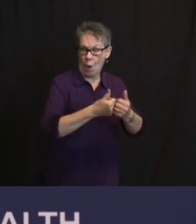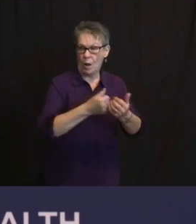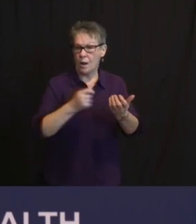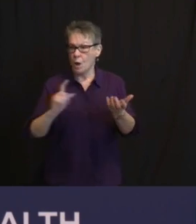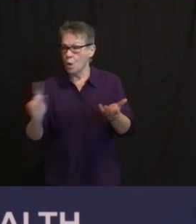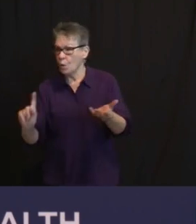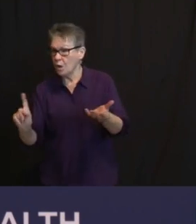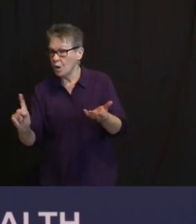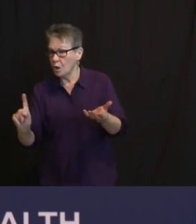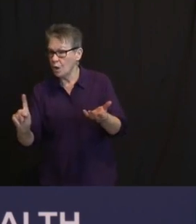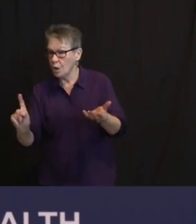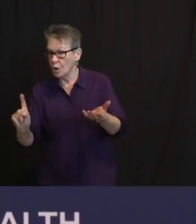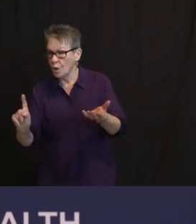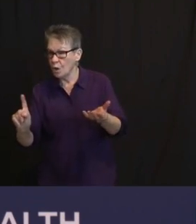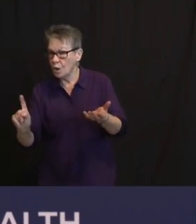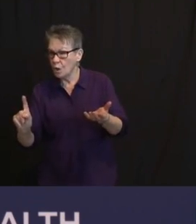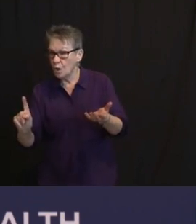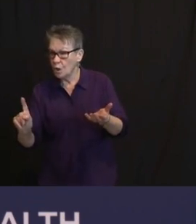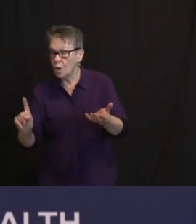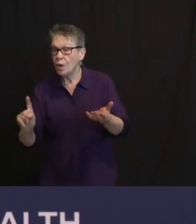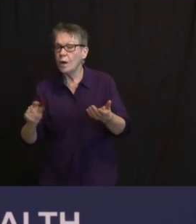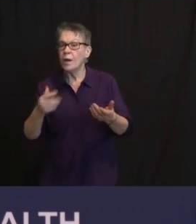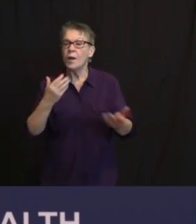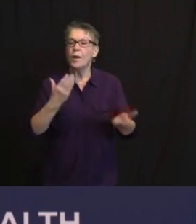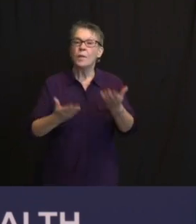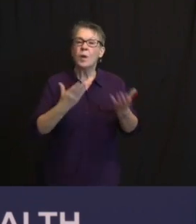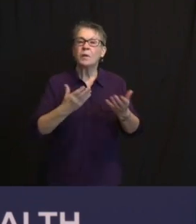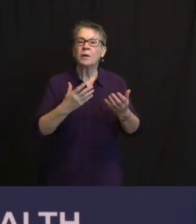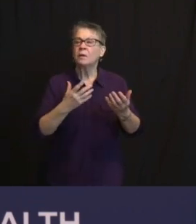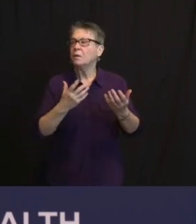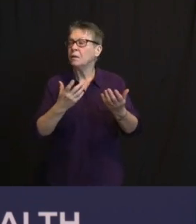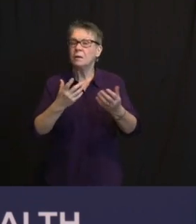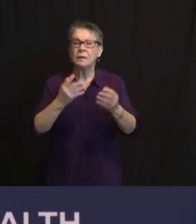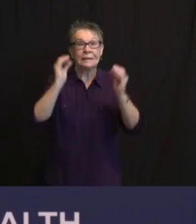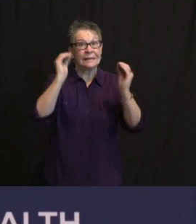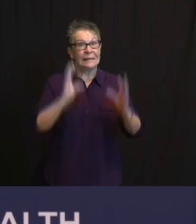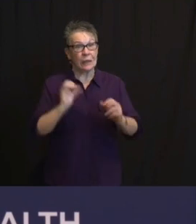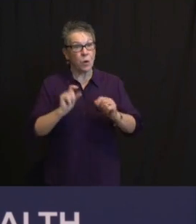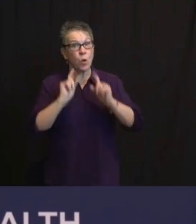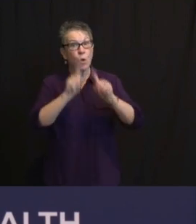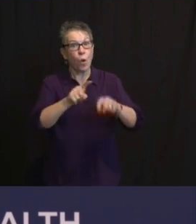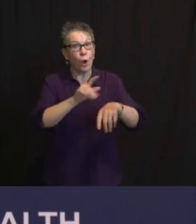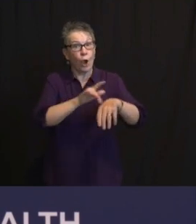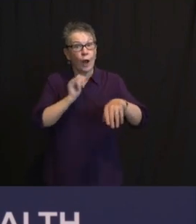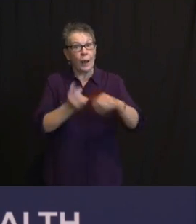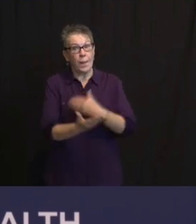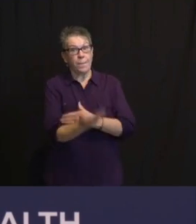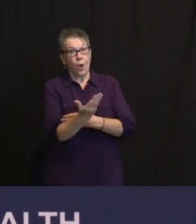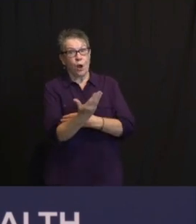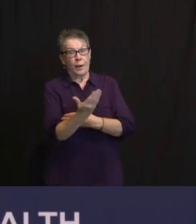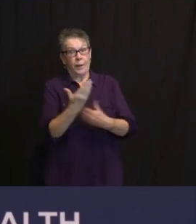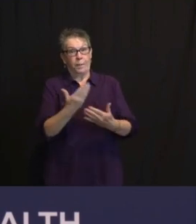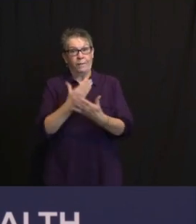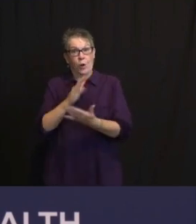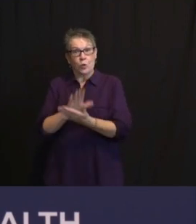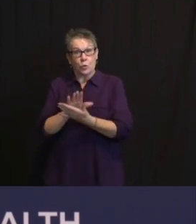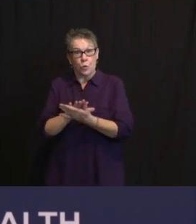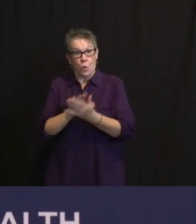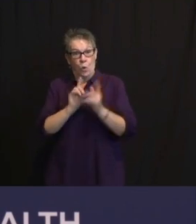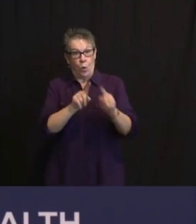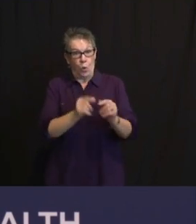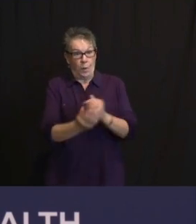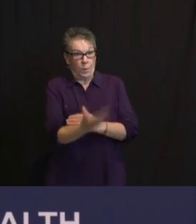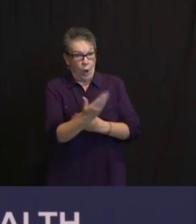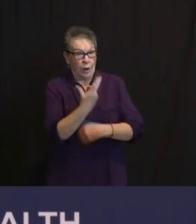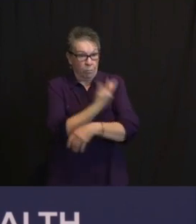FOR, YOU KNOW, AS AN EXAMPLE FOR EDUCATORS, THAT IS BEING MACHINED. AND DEPENDING ON THE COMMUNITY GROUP THAT YOU'RE